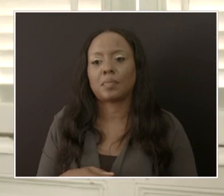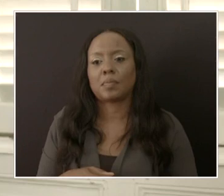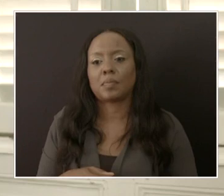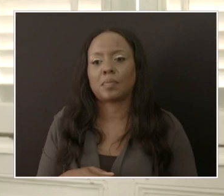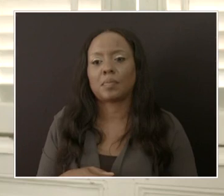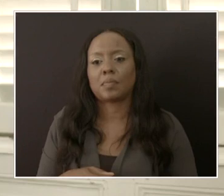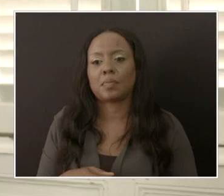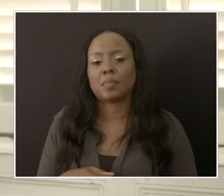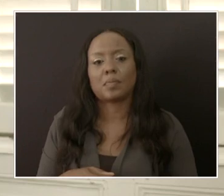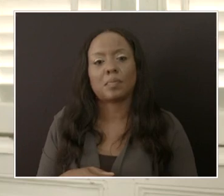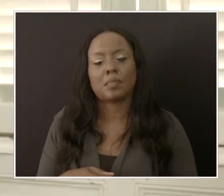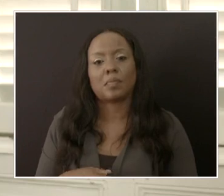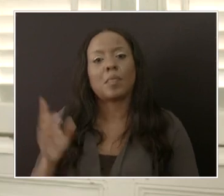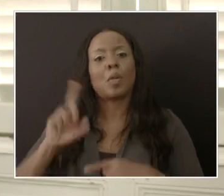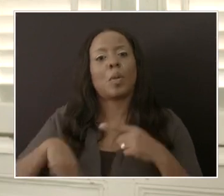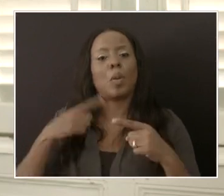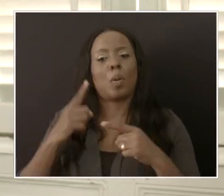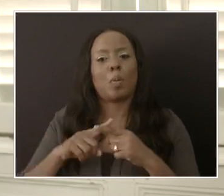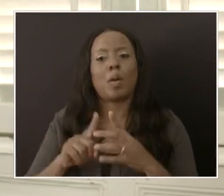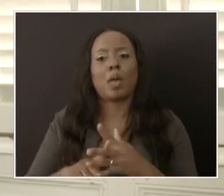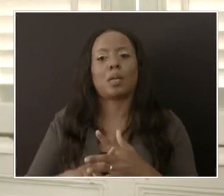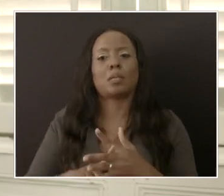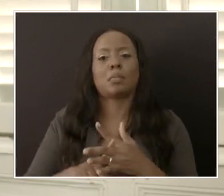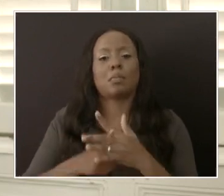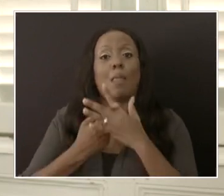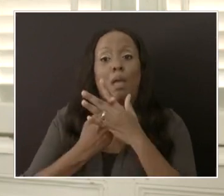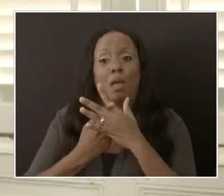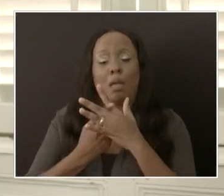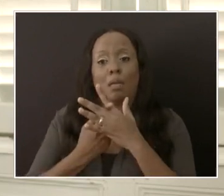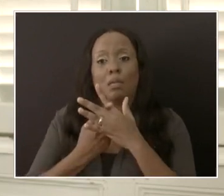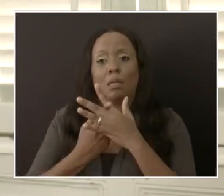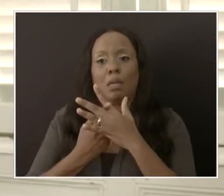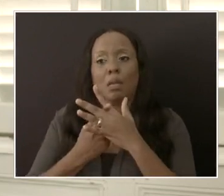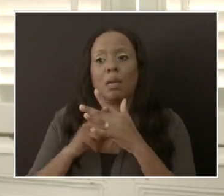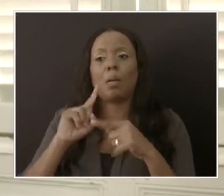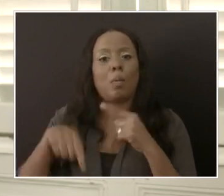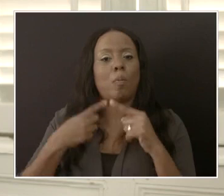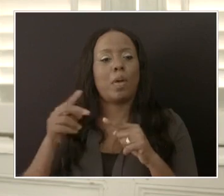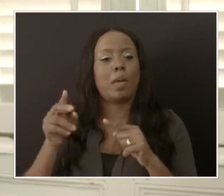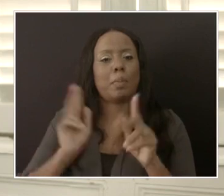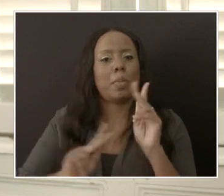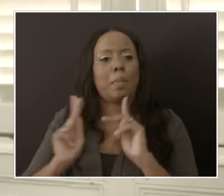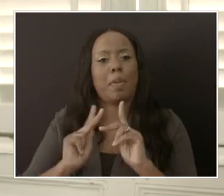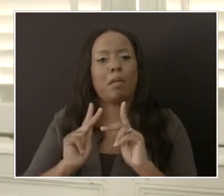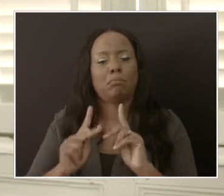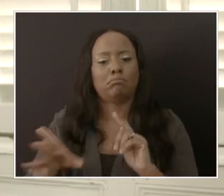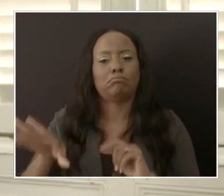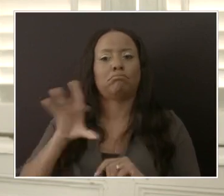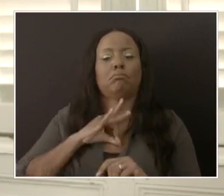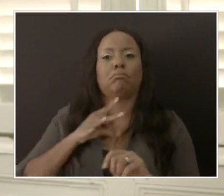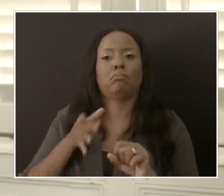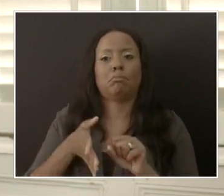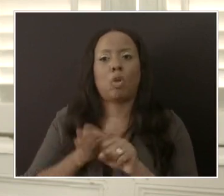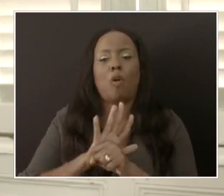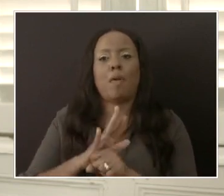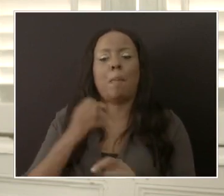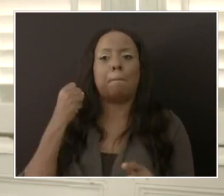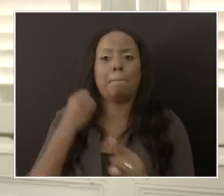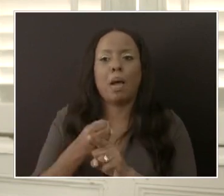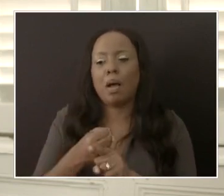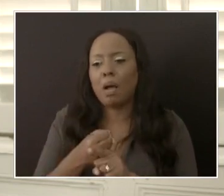isolate persons and remove them from the community so that we could restrict the movement of the disease through our country.